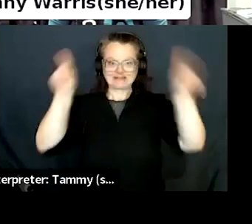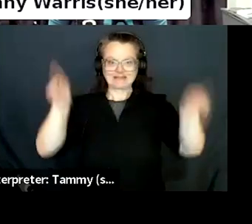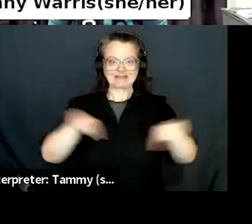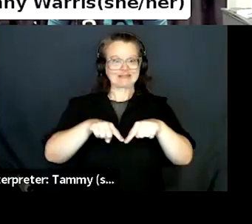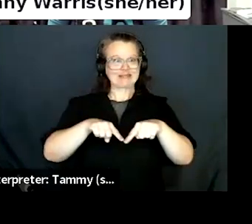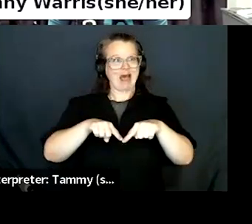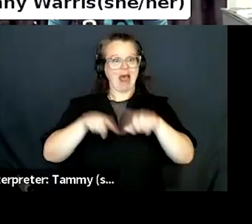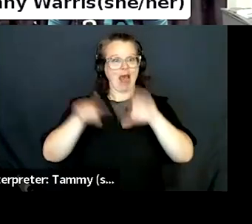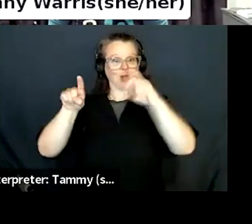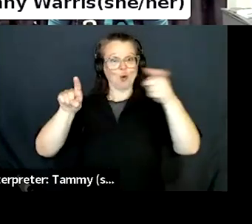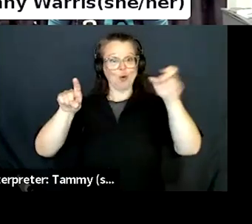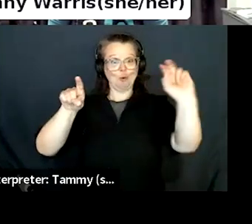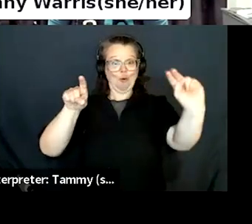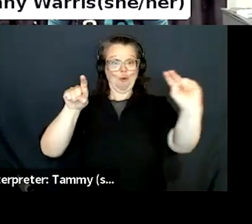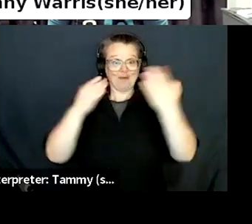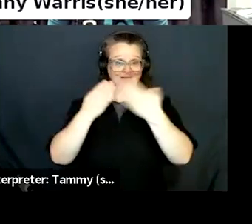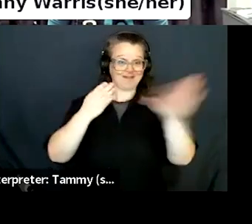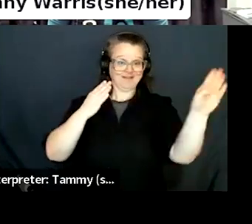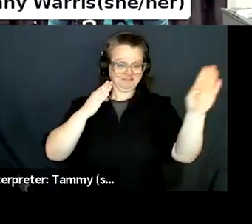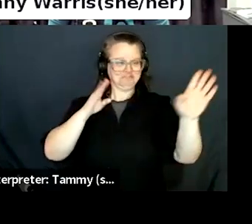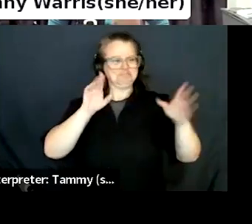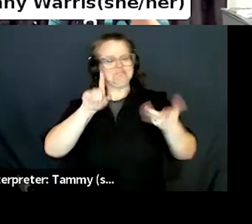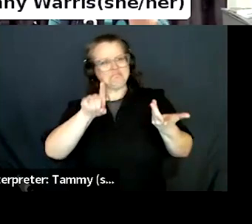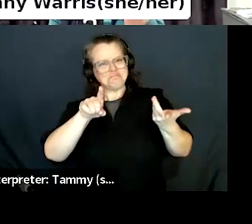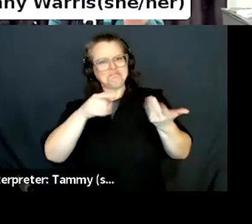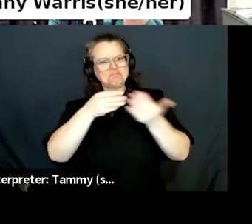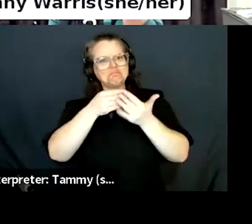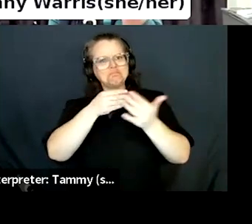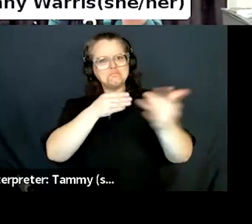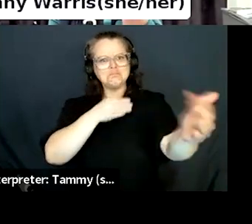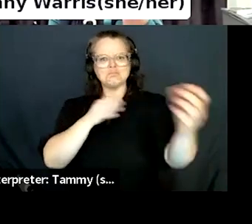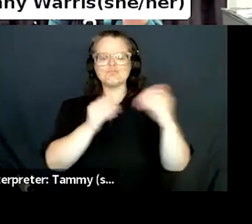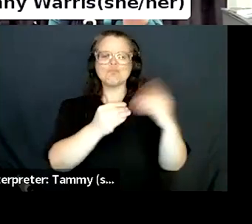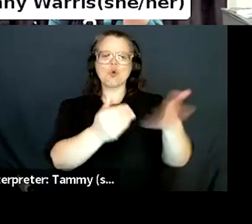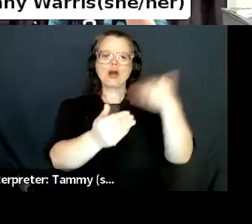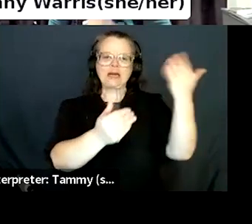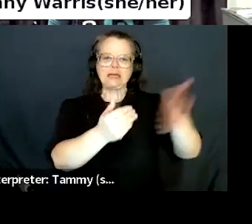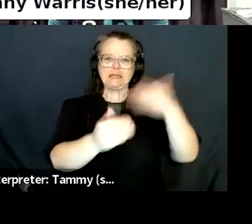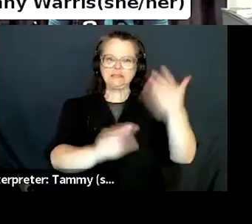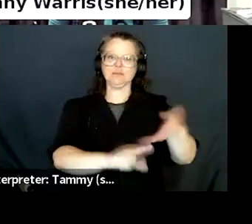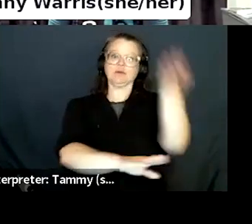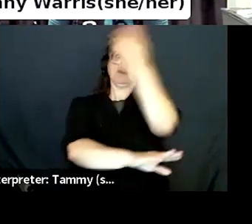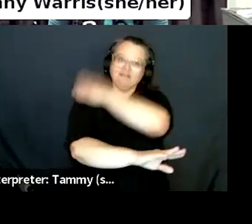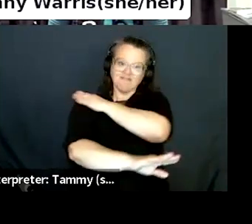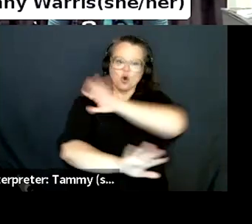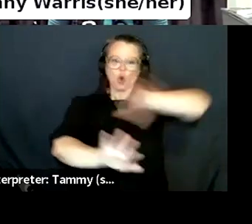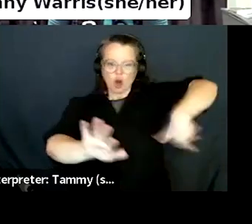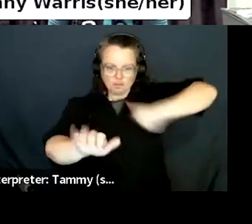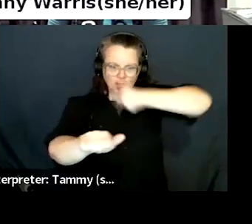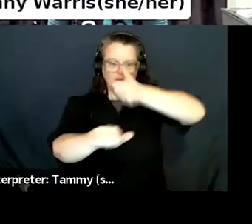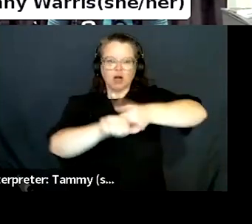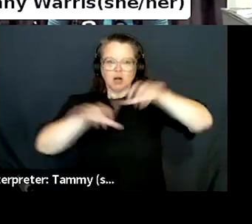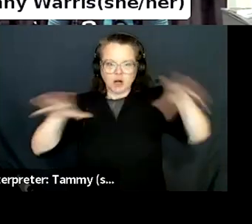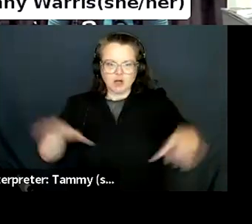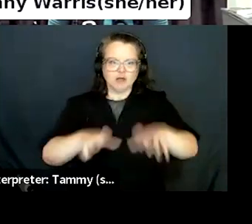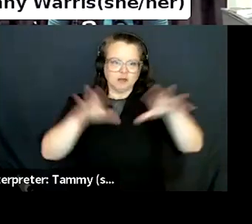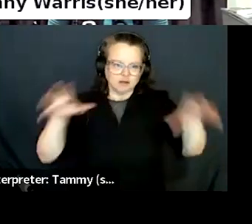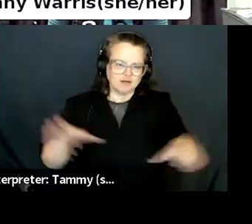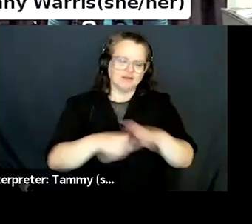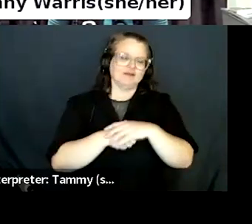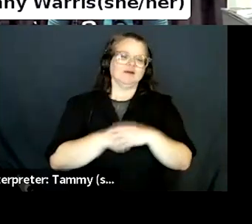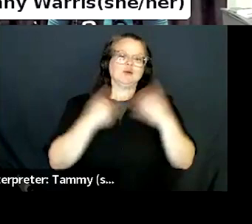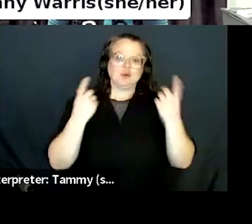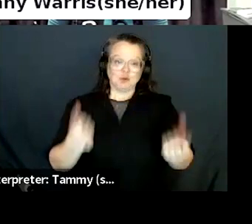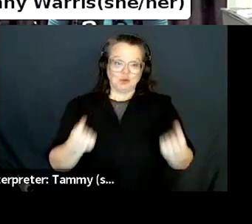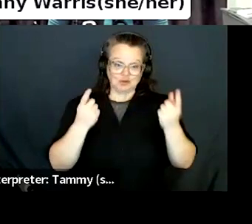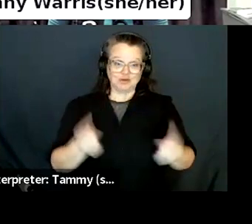to go to, uh, like Ingram and, and major distribution chains to buy books because we did